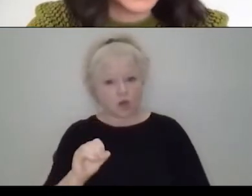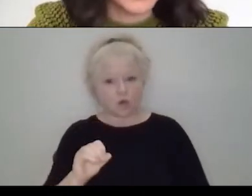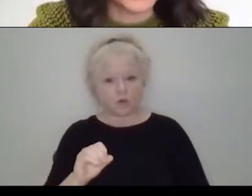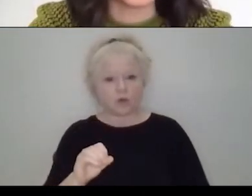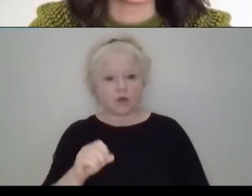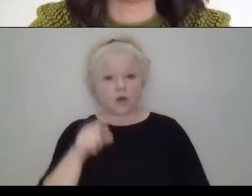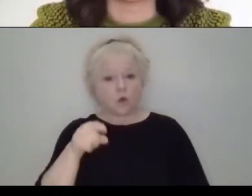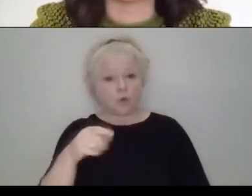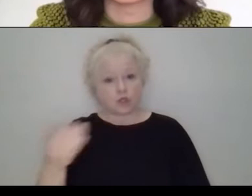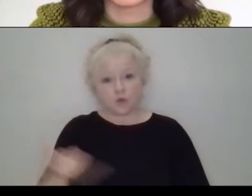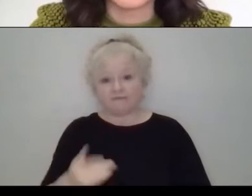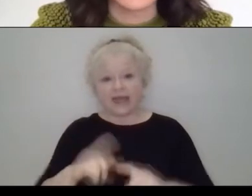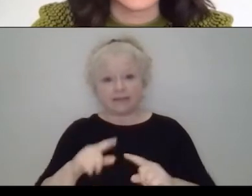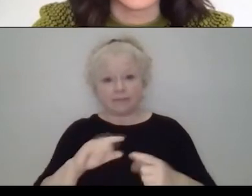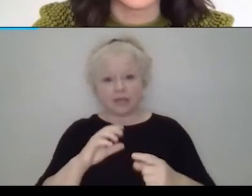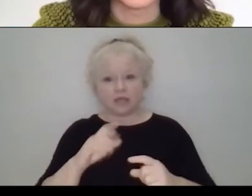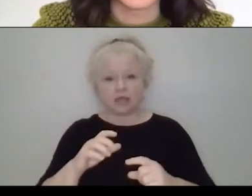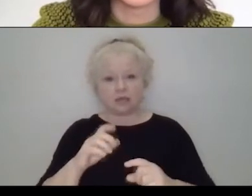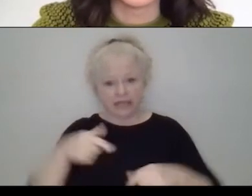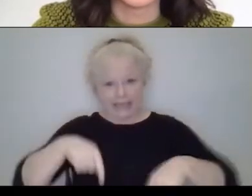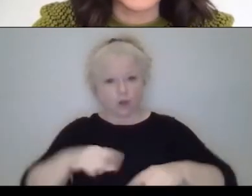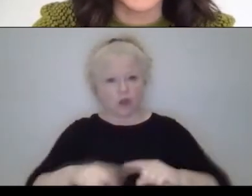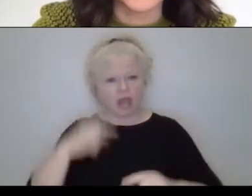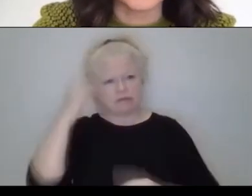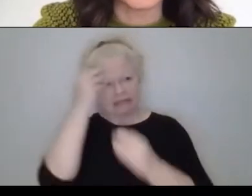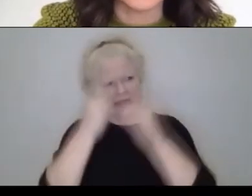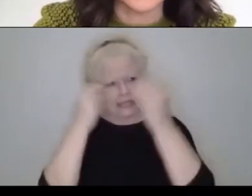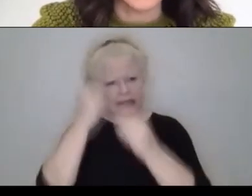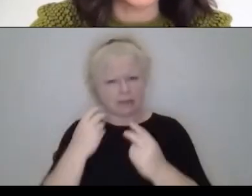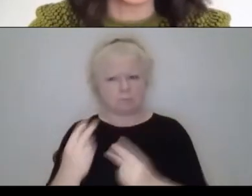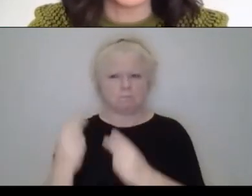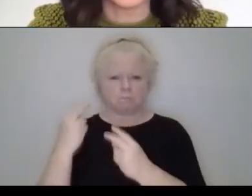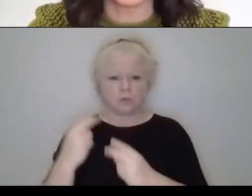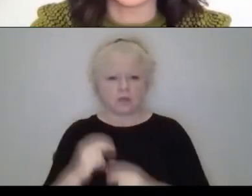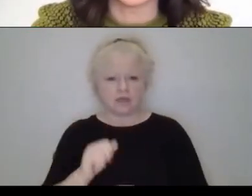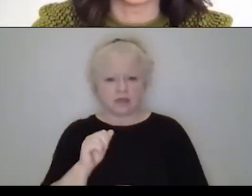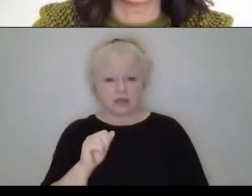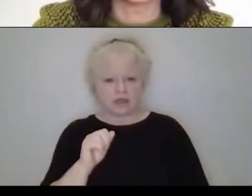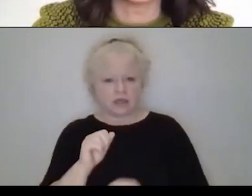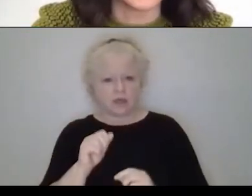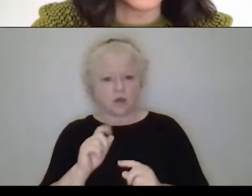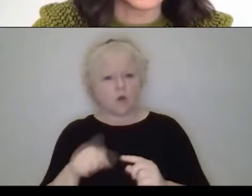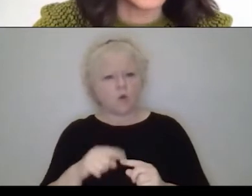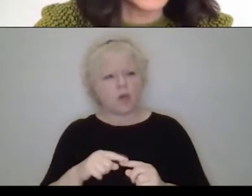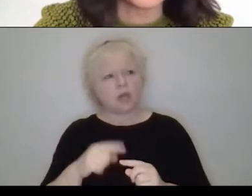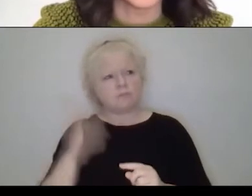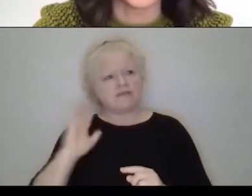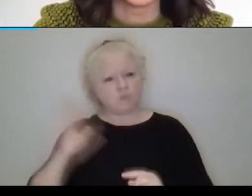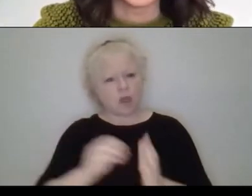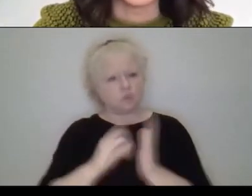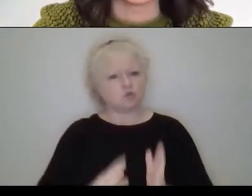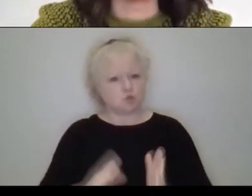invite me to this conversation, I was reflecting about, you know, at that moment in which I was a student, I was looking